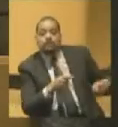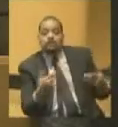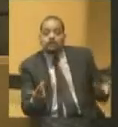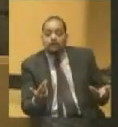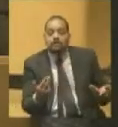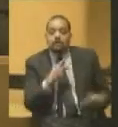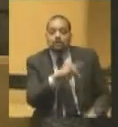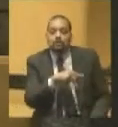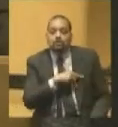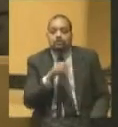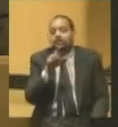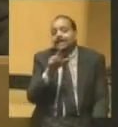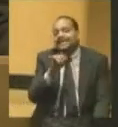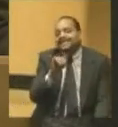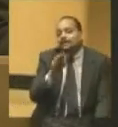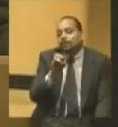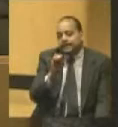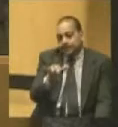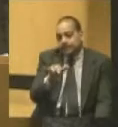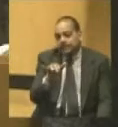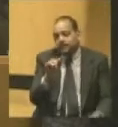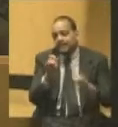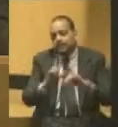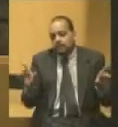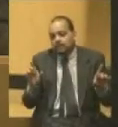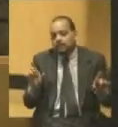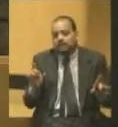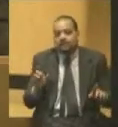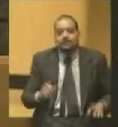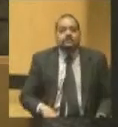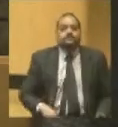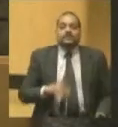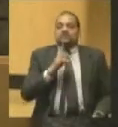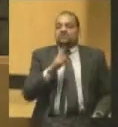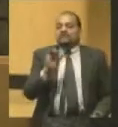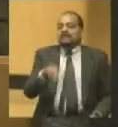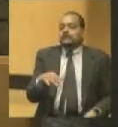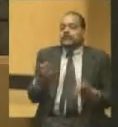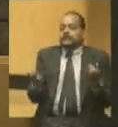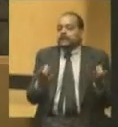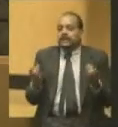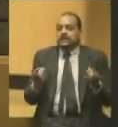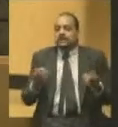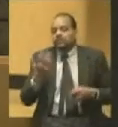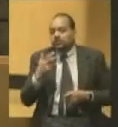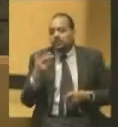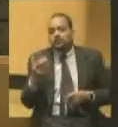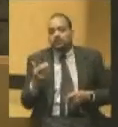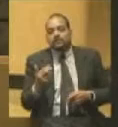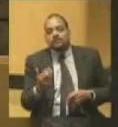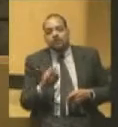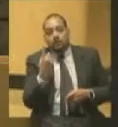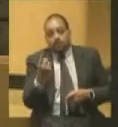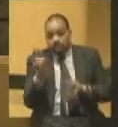Well, that's not a tightrope everyone can walk. When attacked, the political